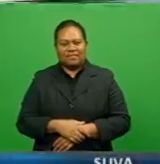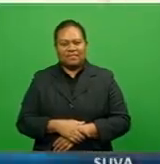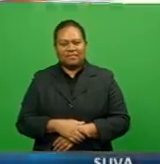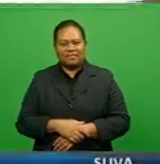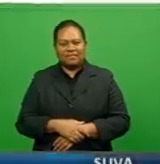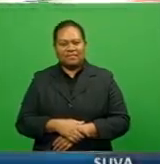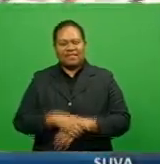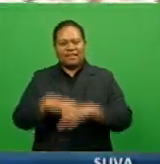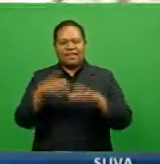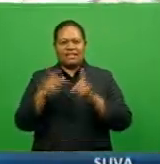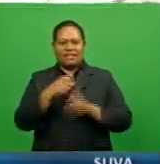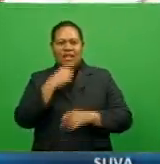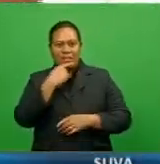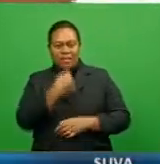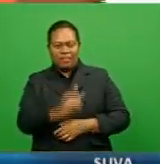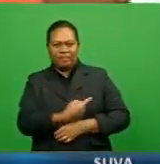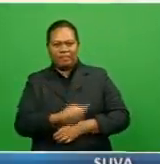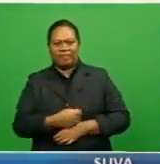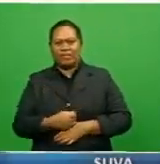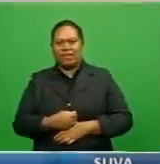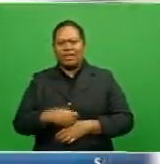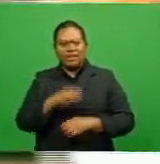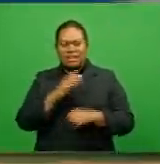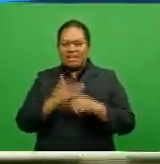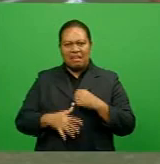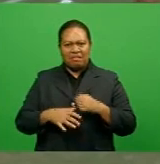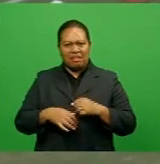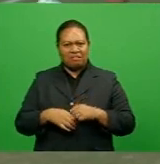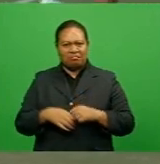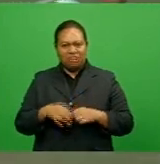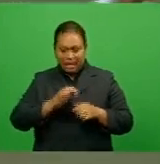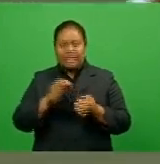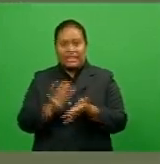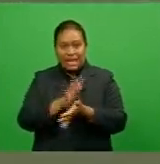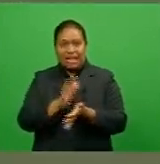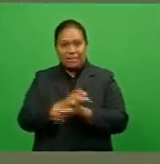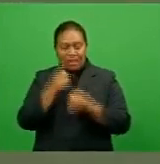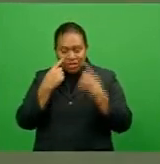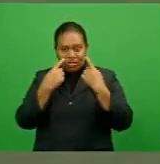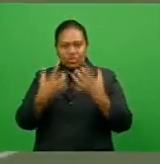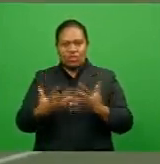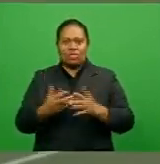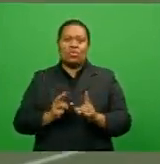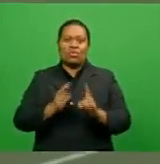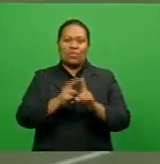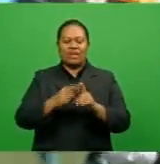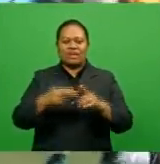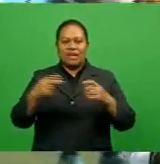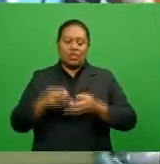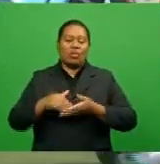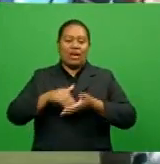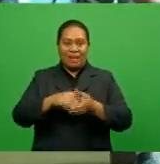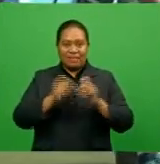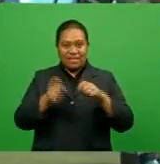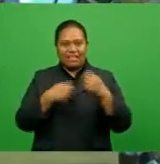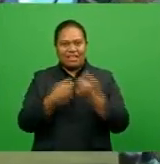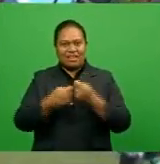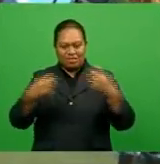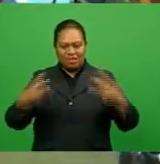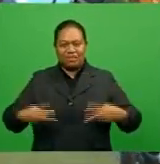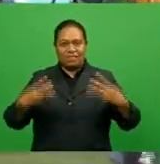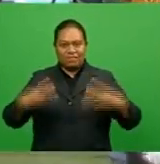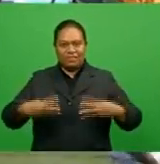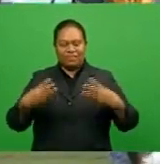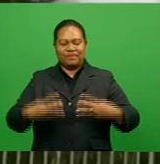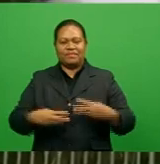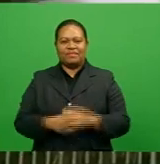Dubbed as the White Shark, Sandrumu did not disappoint as he helped his side reach the semifinals, where they bowed out to police